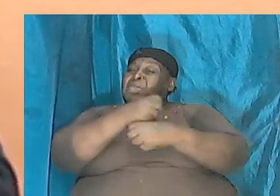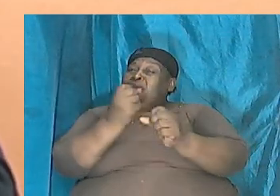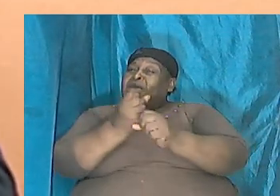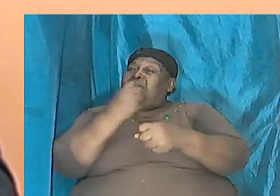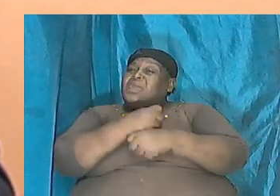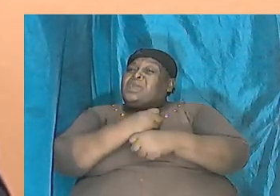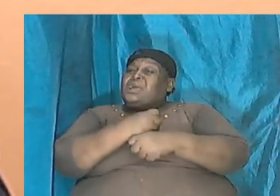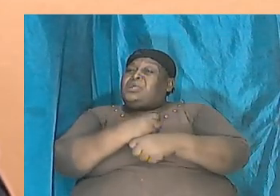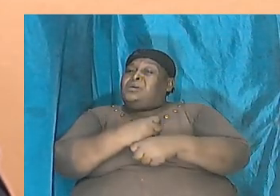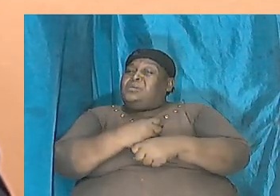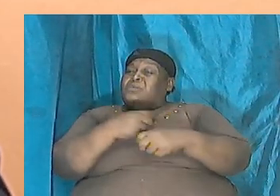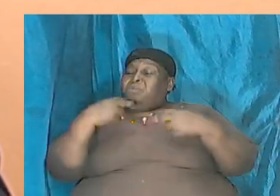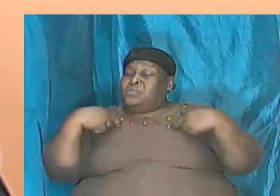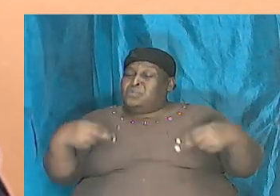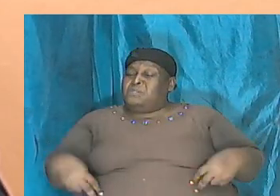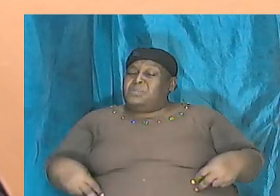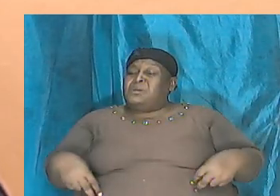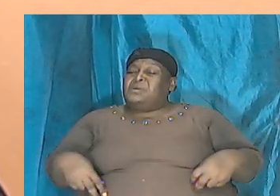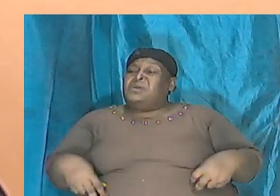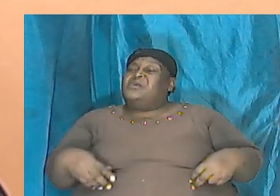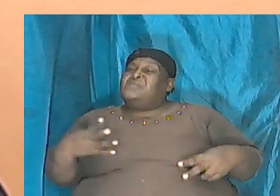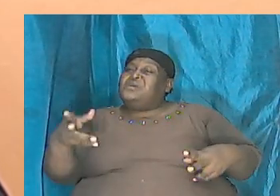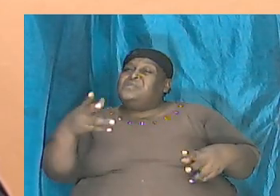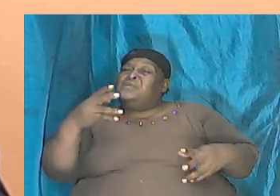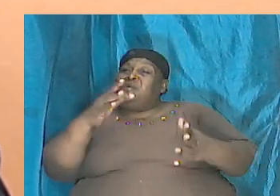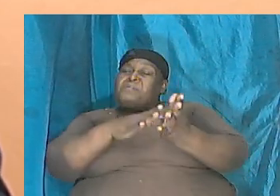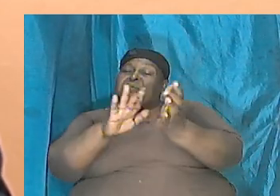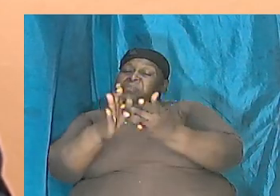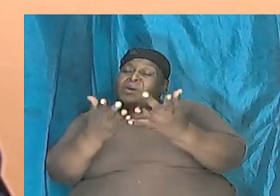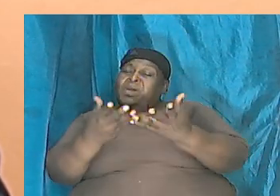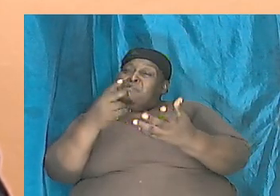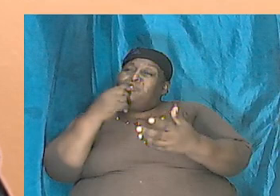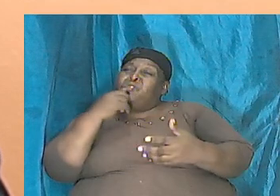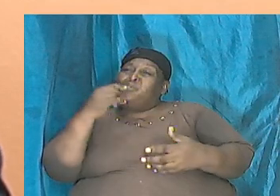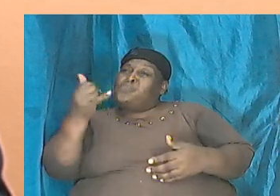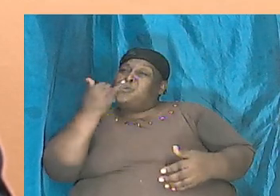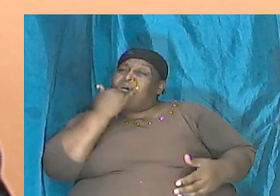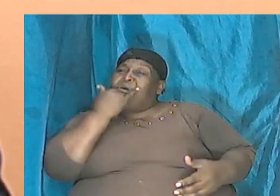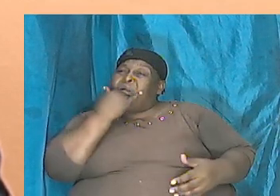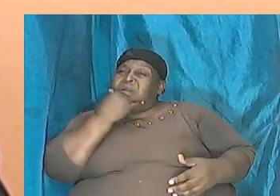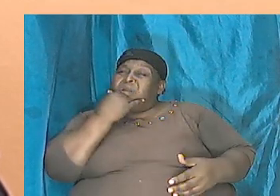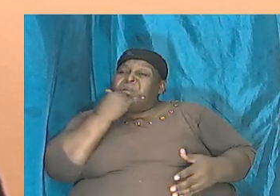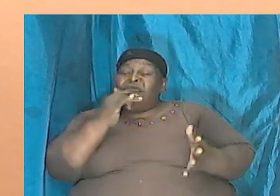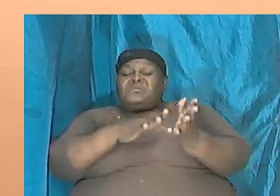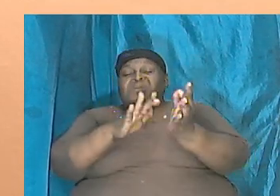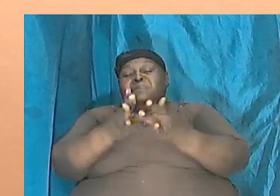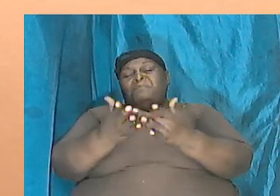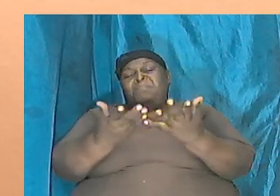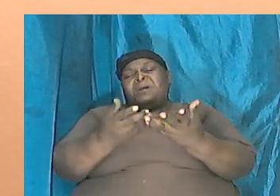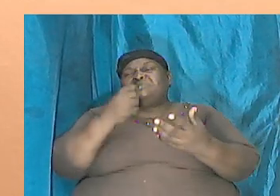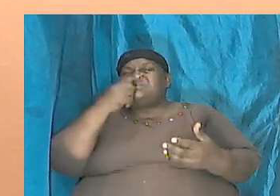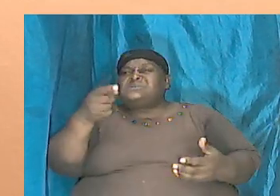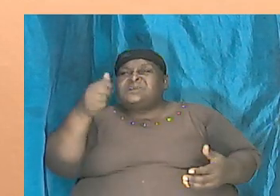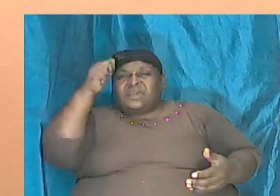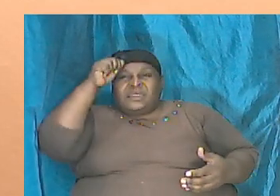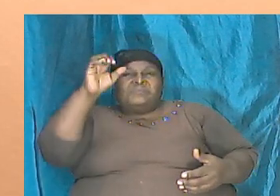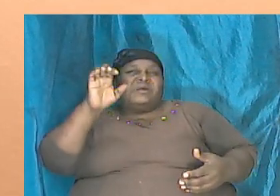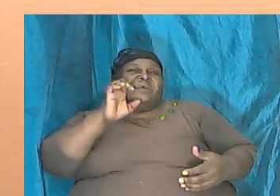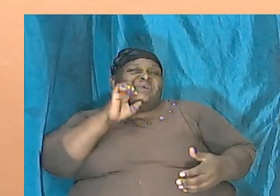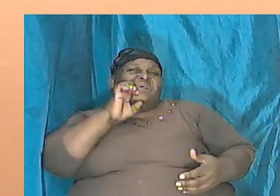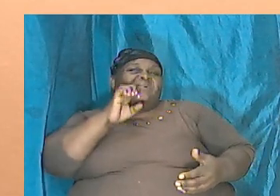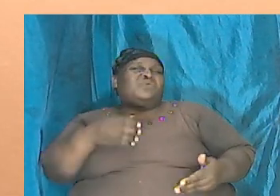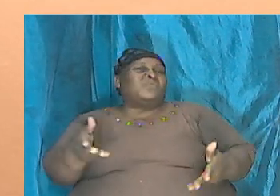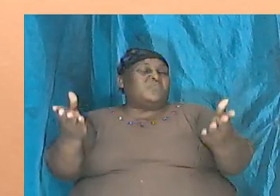is wrong because the Bible declares that Adam and Eve came and that the